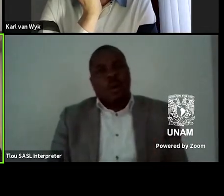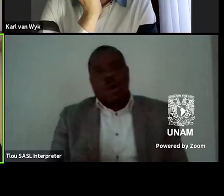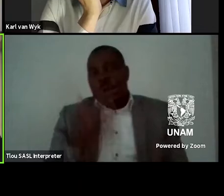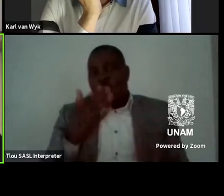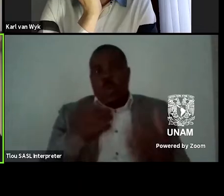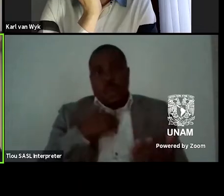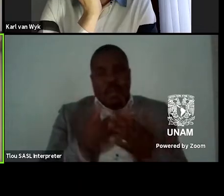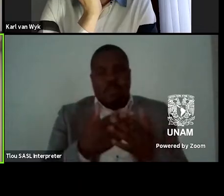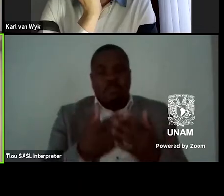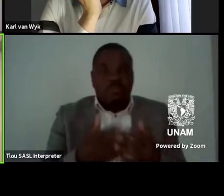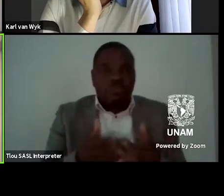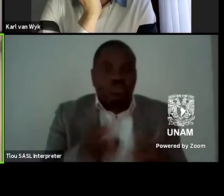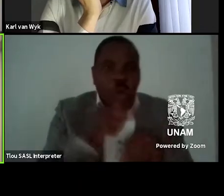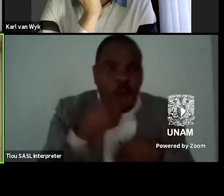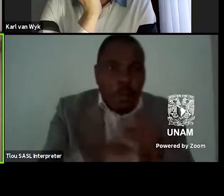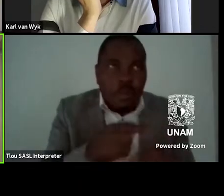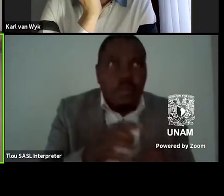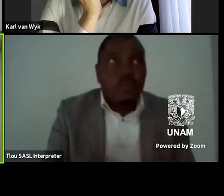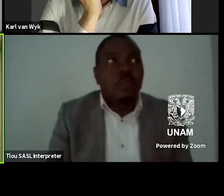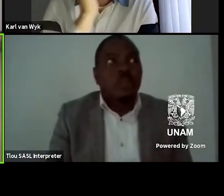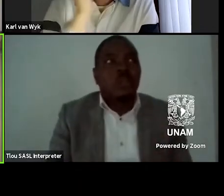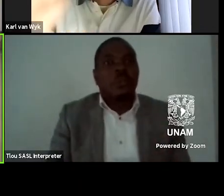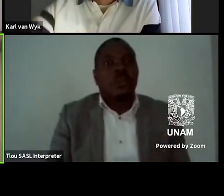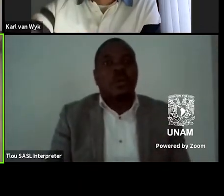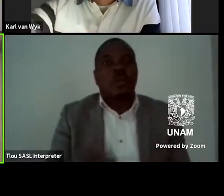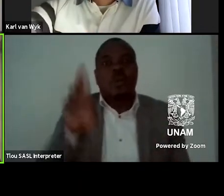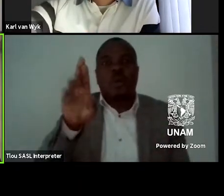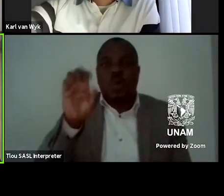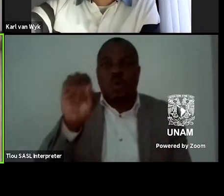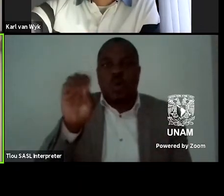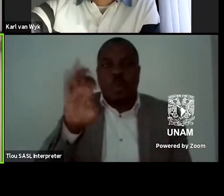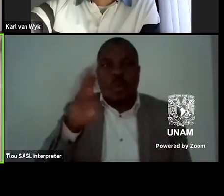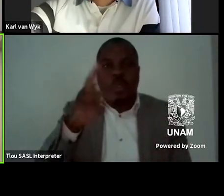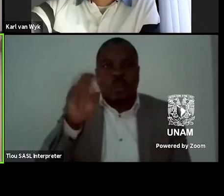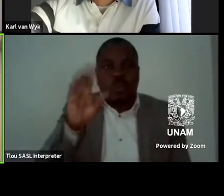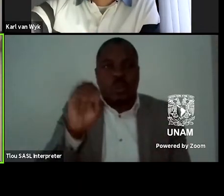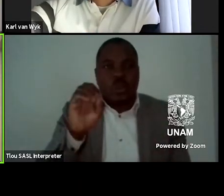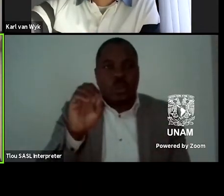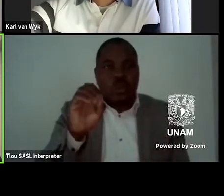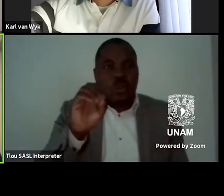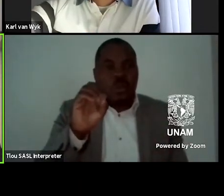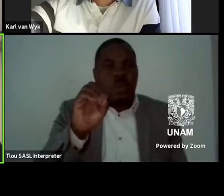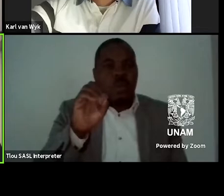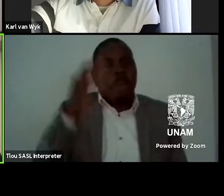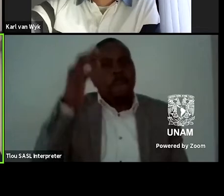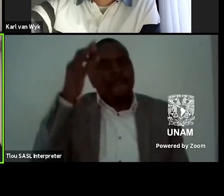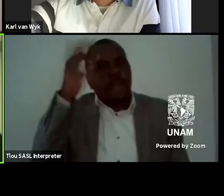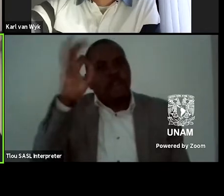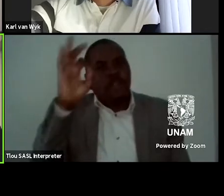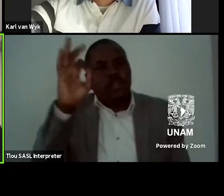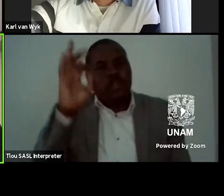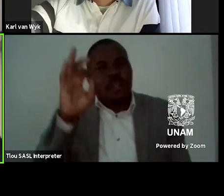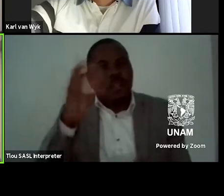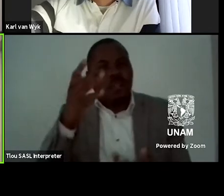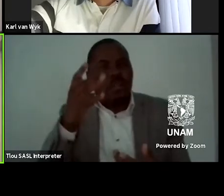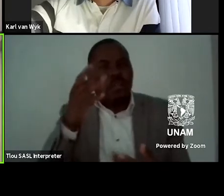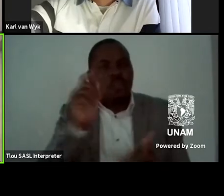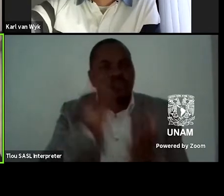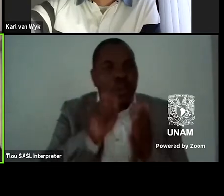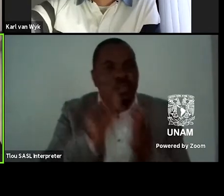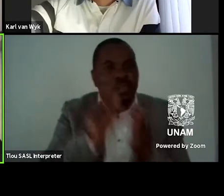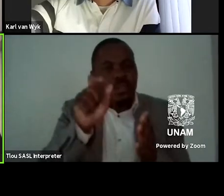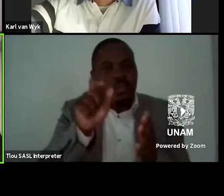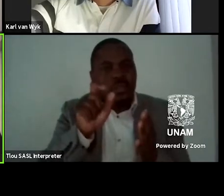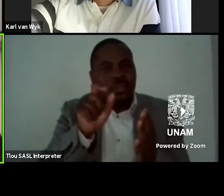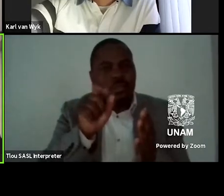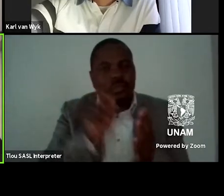to do uh Roberto you talked about the professionalization of of writing and you made particular reference to creative writing